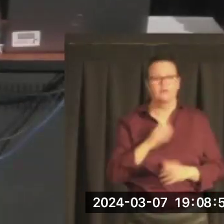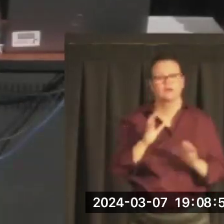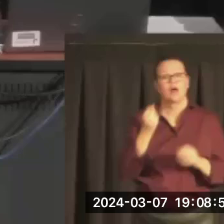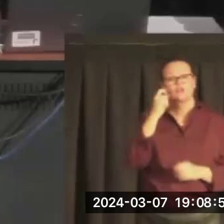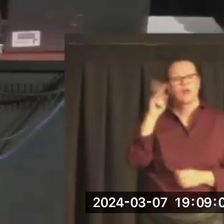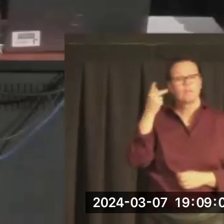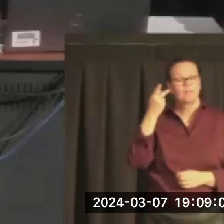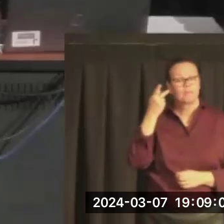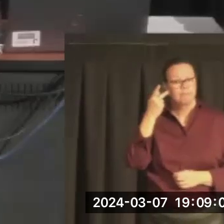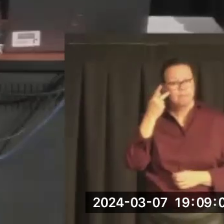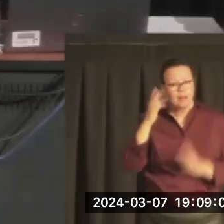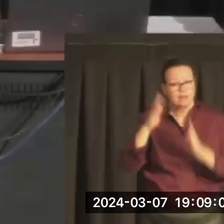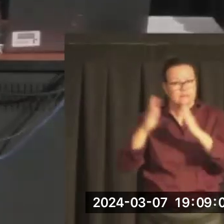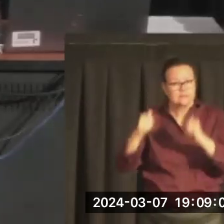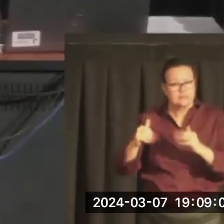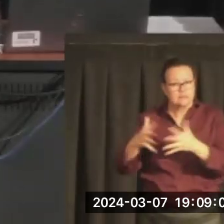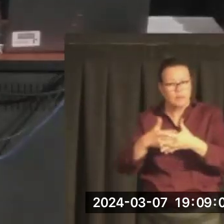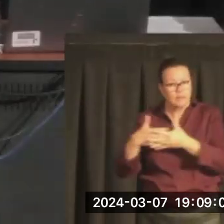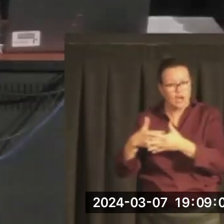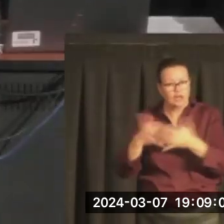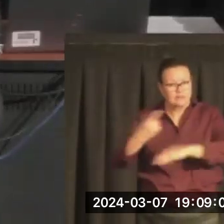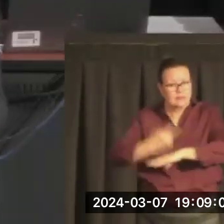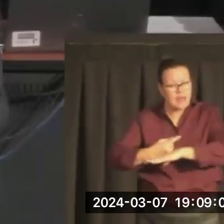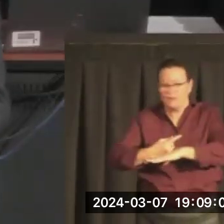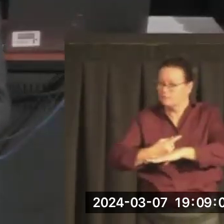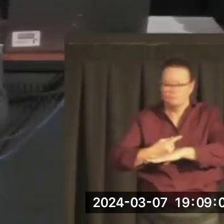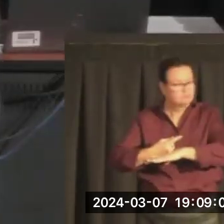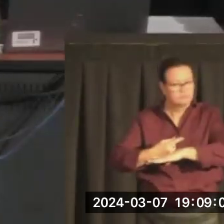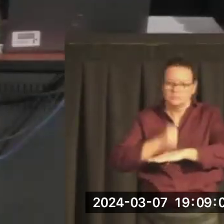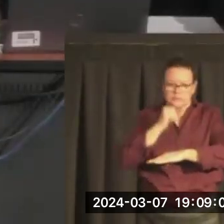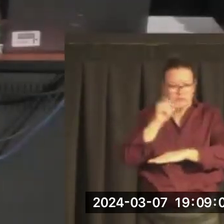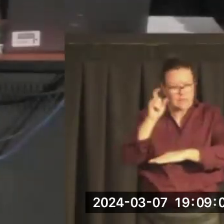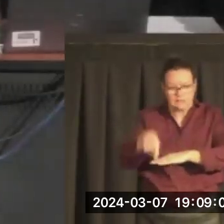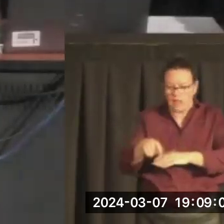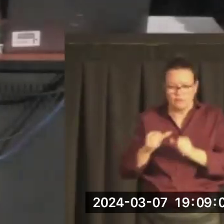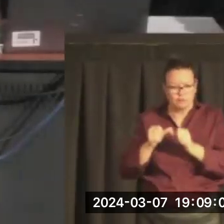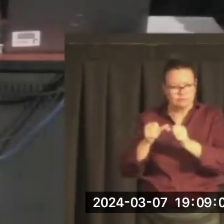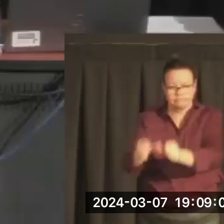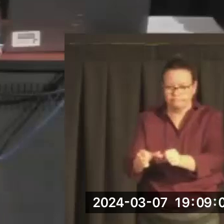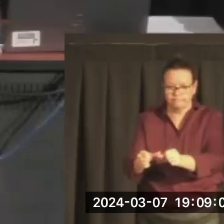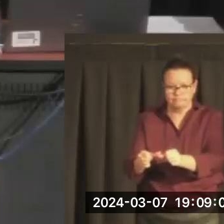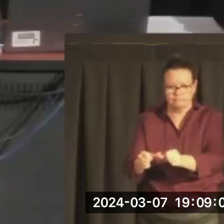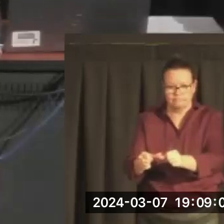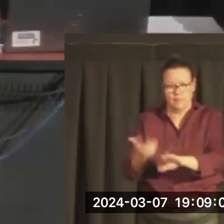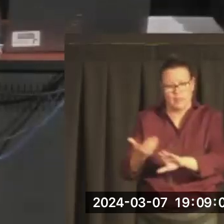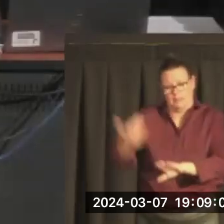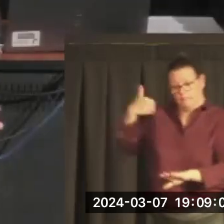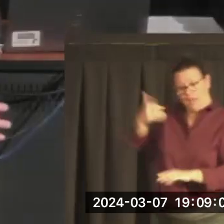America doesn't have to be the way that it is, and that it hasn't always been this way,